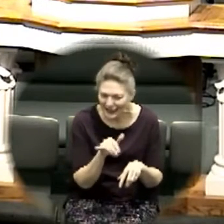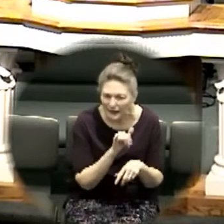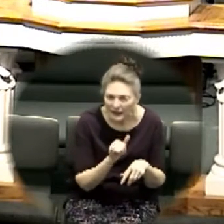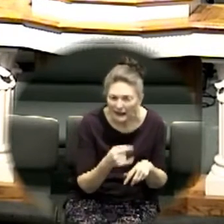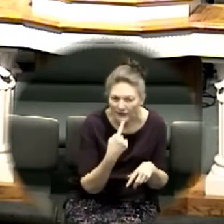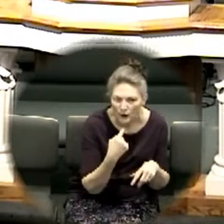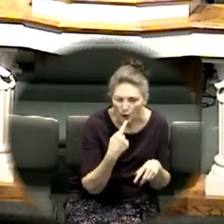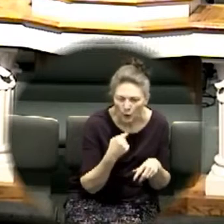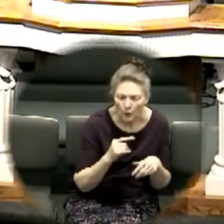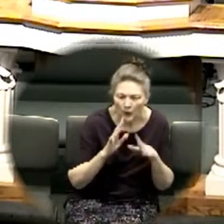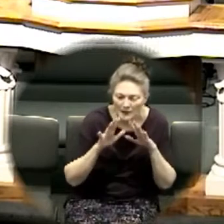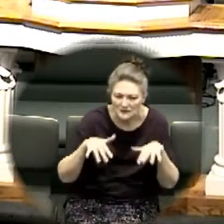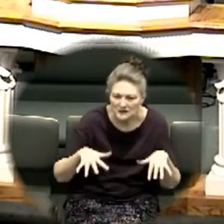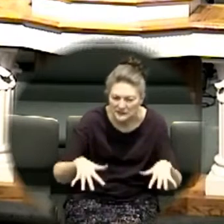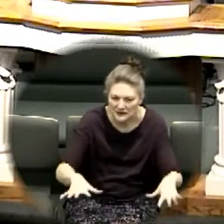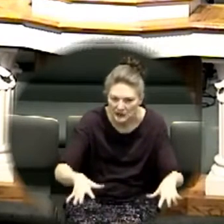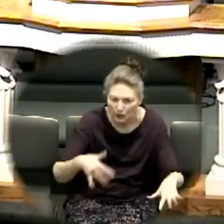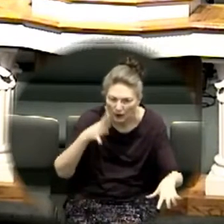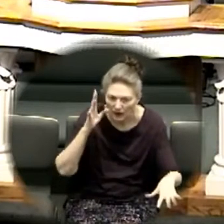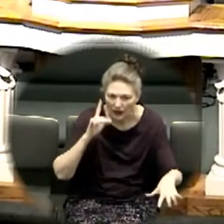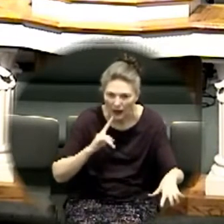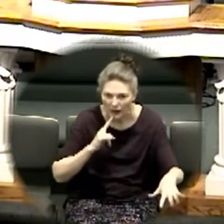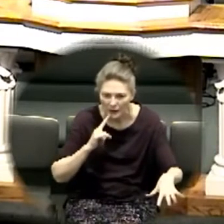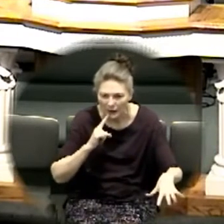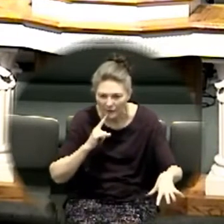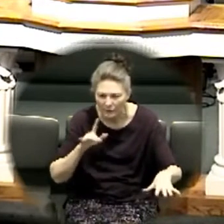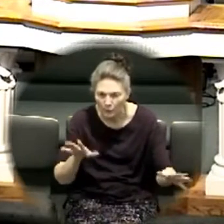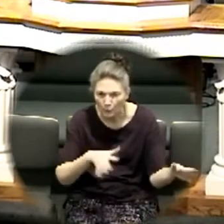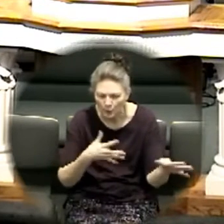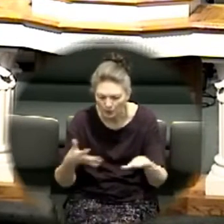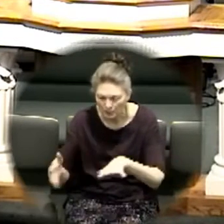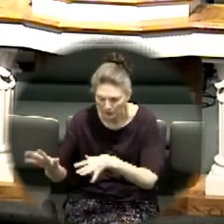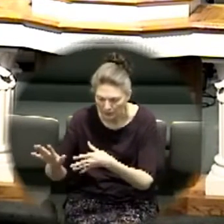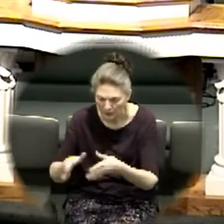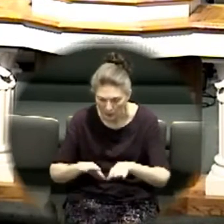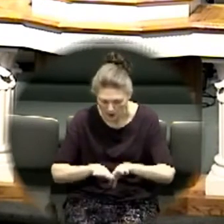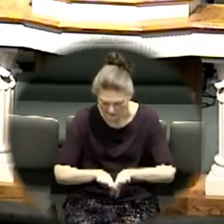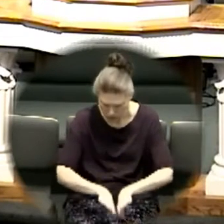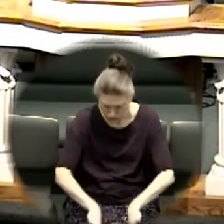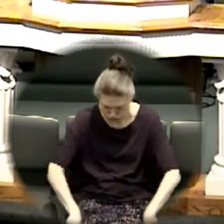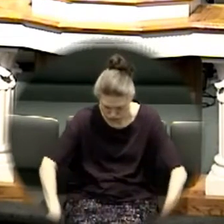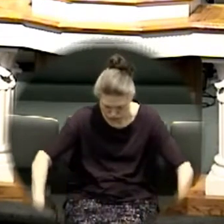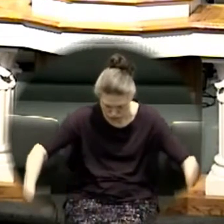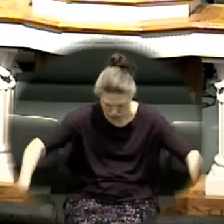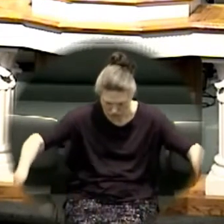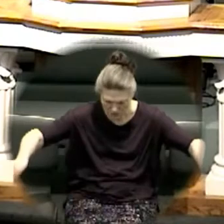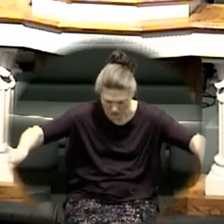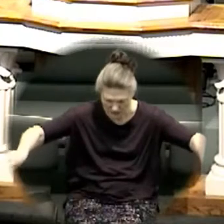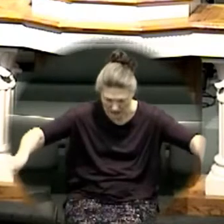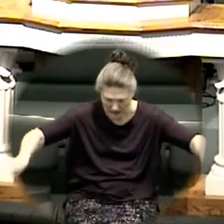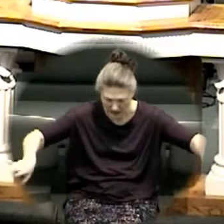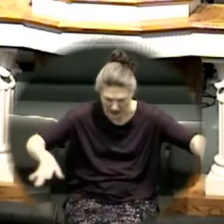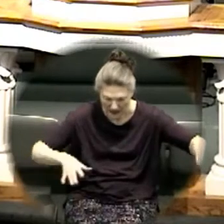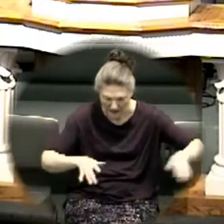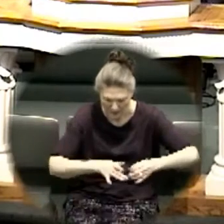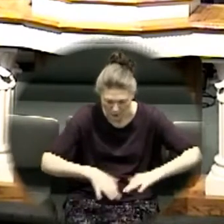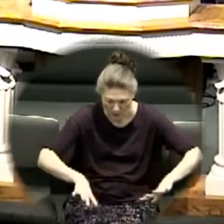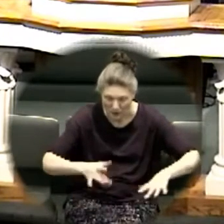and parted the sea and dried up the ground and then they went across this was stepping into flowing